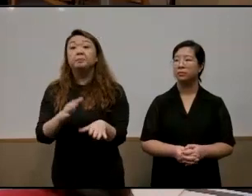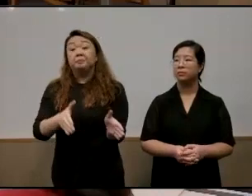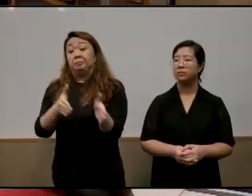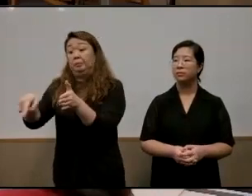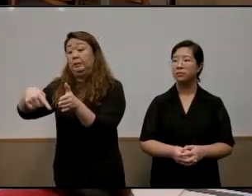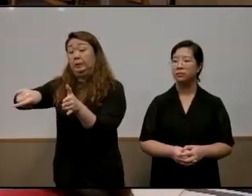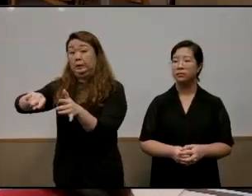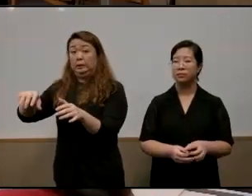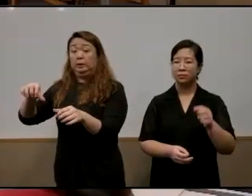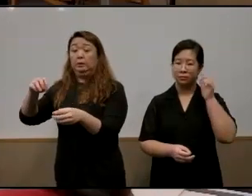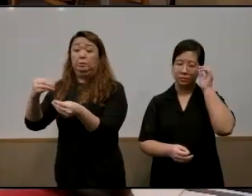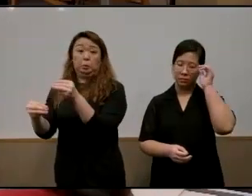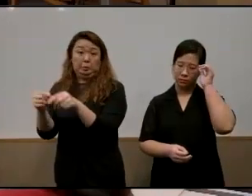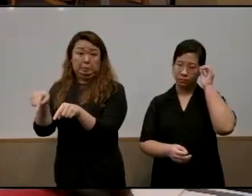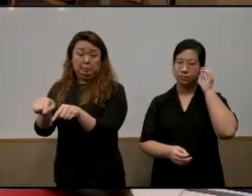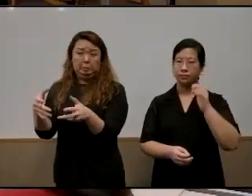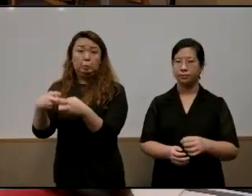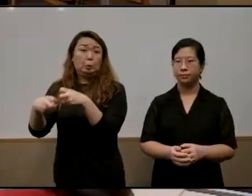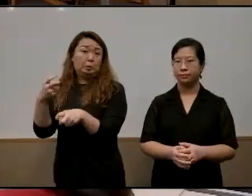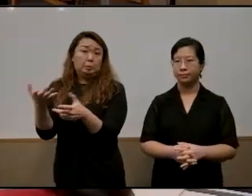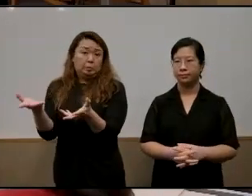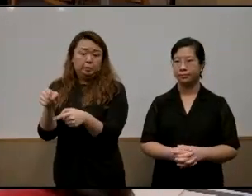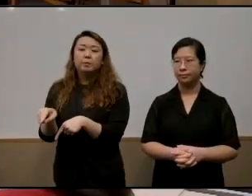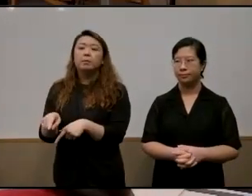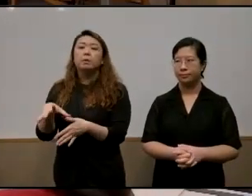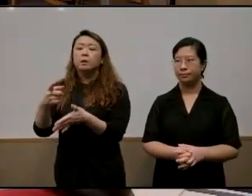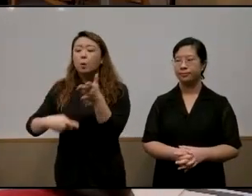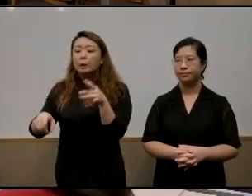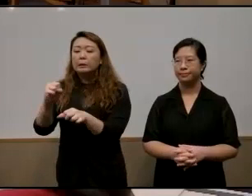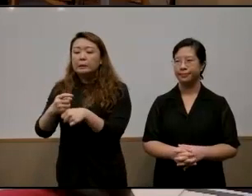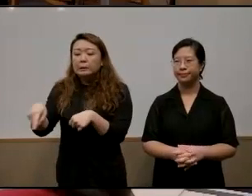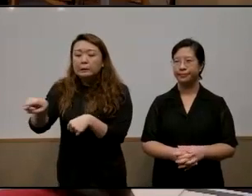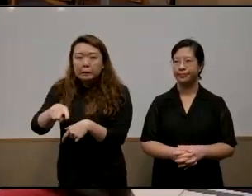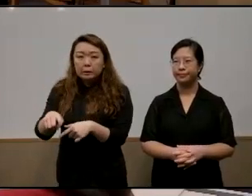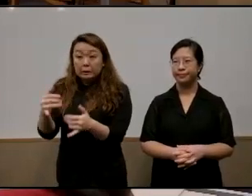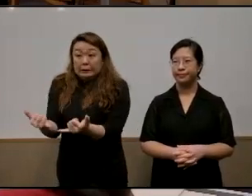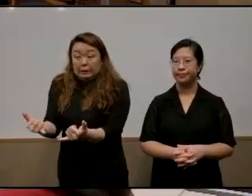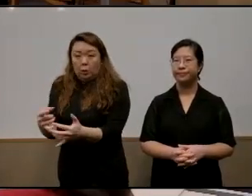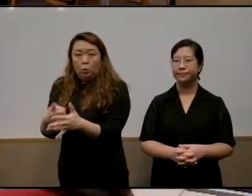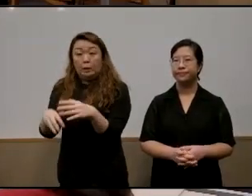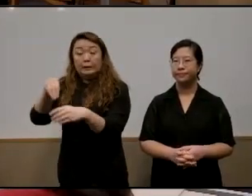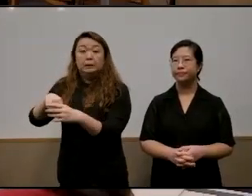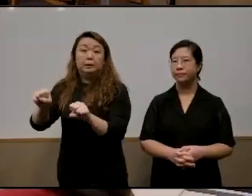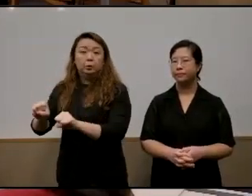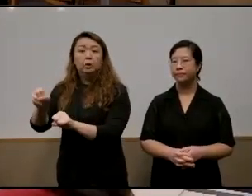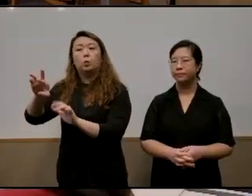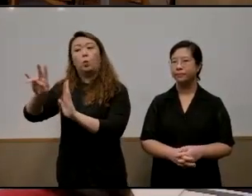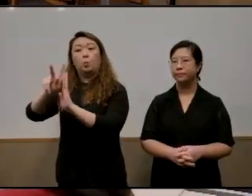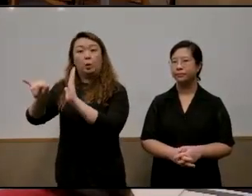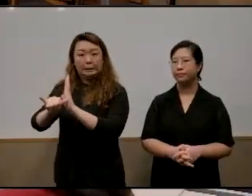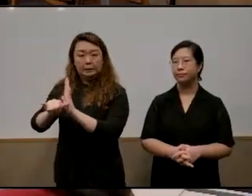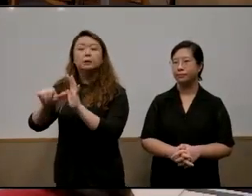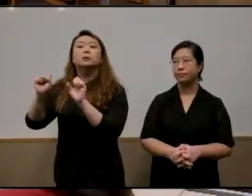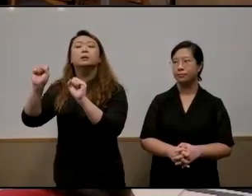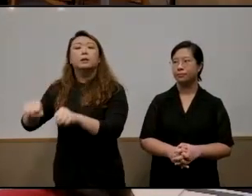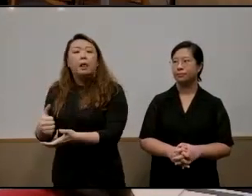the other side of the coin is about uh what may be some of the assisting systems that we have or policies that actually help to